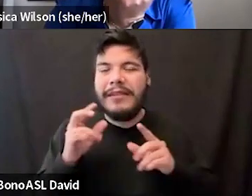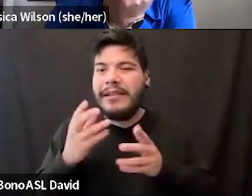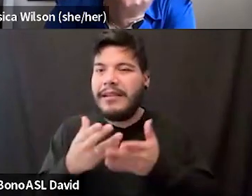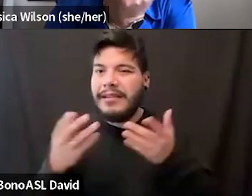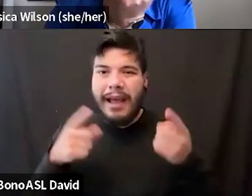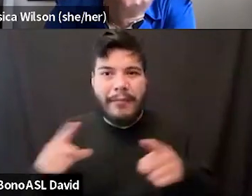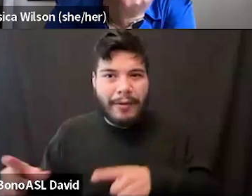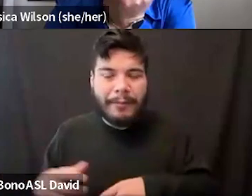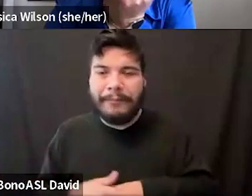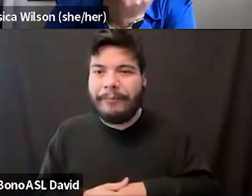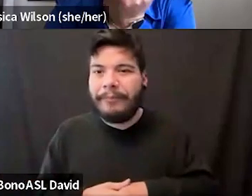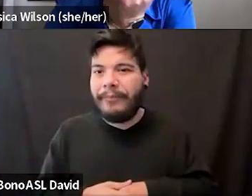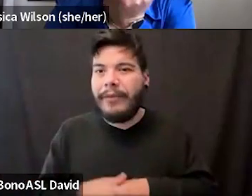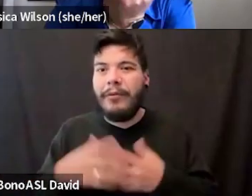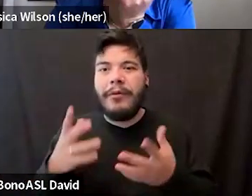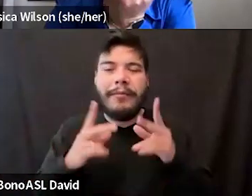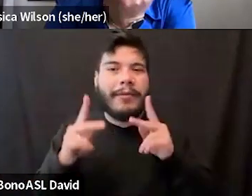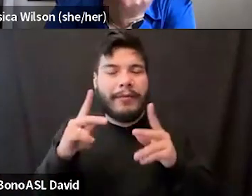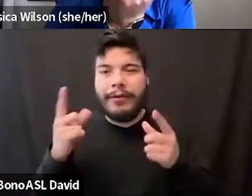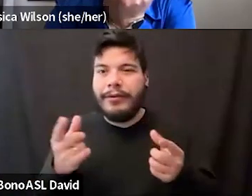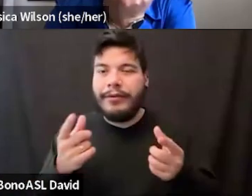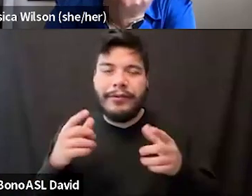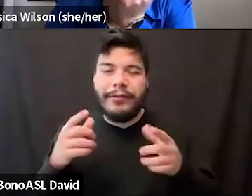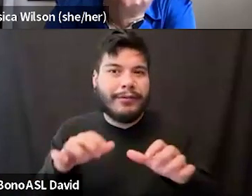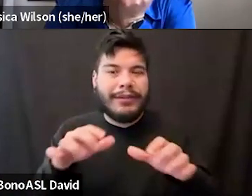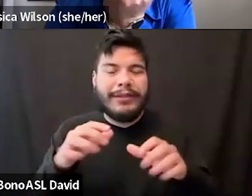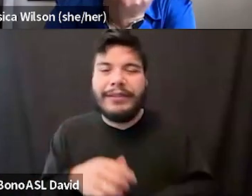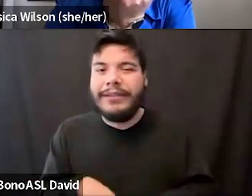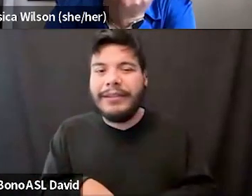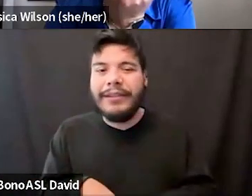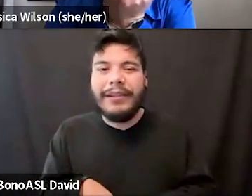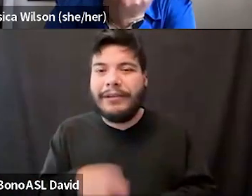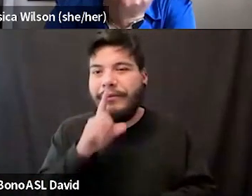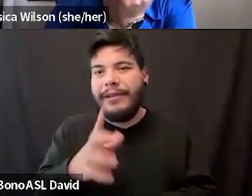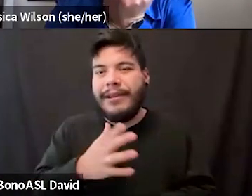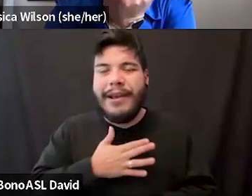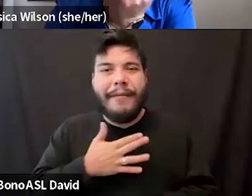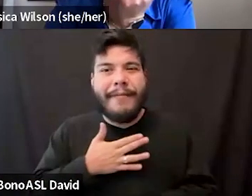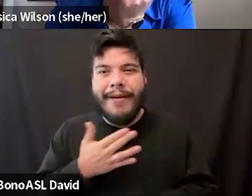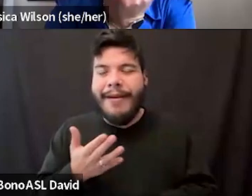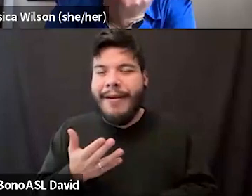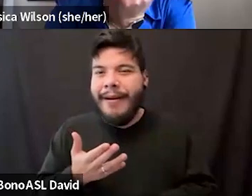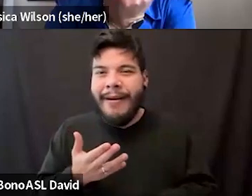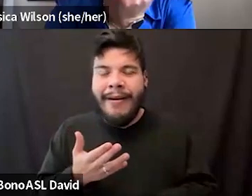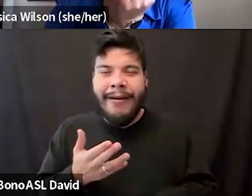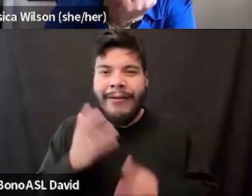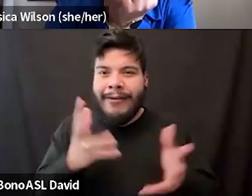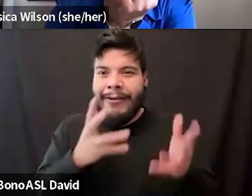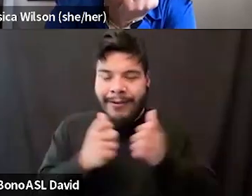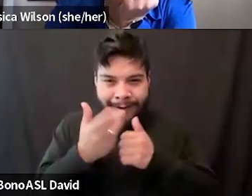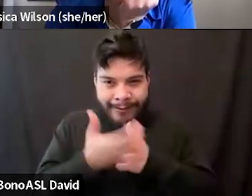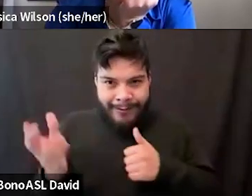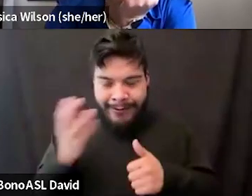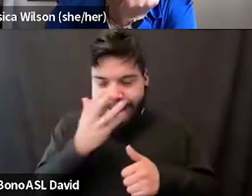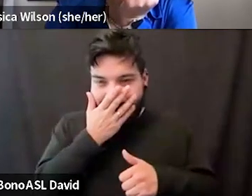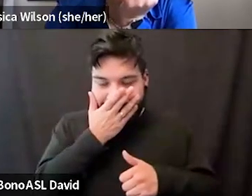and what folks are up to. And yeah, I'm just, I'm happy to be, be talking with y'all and, and, you